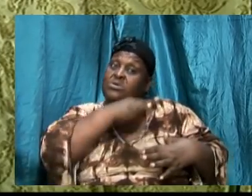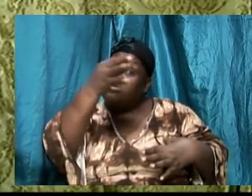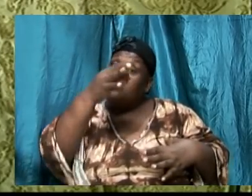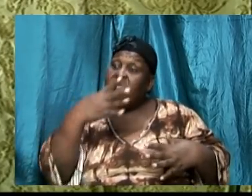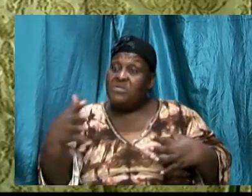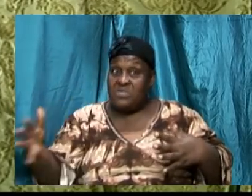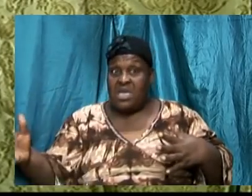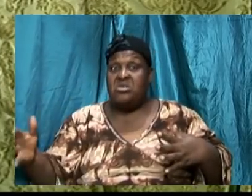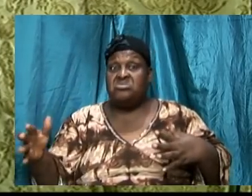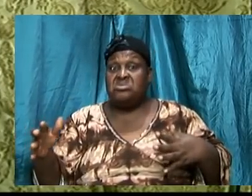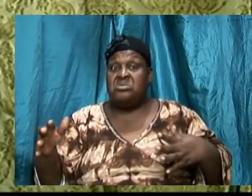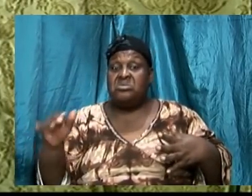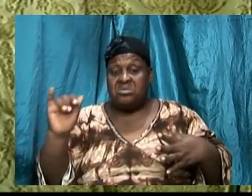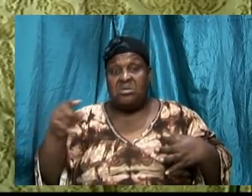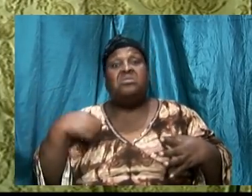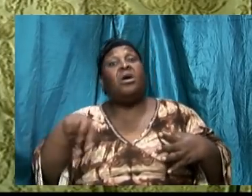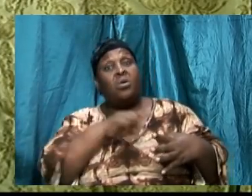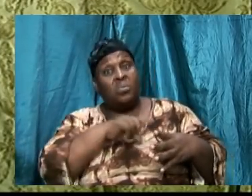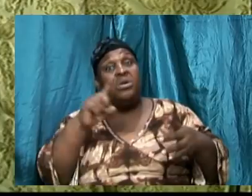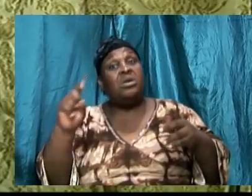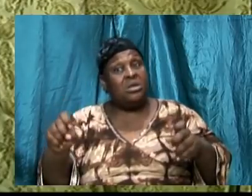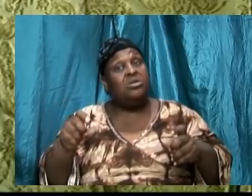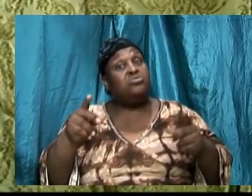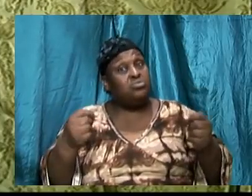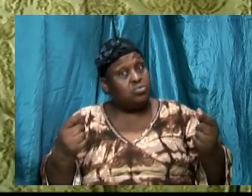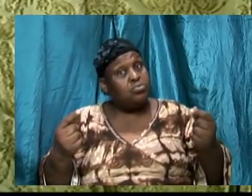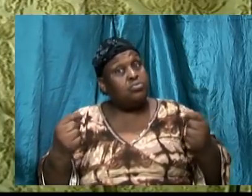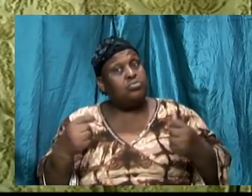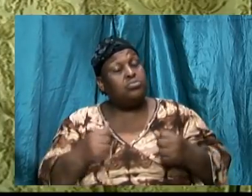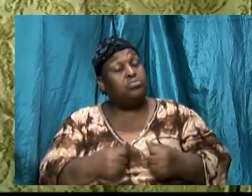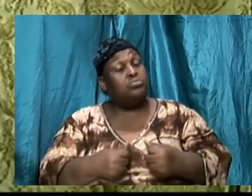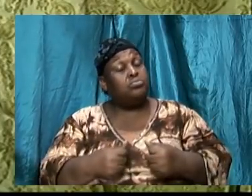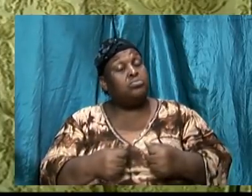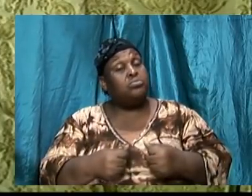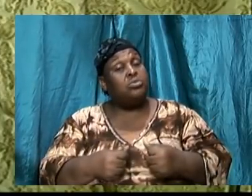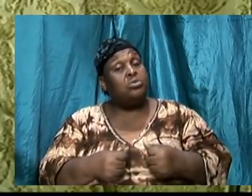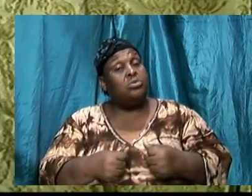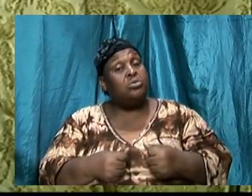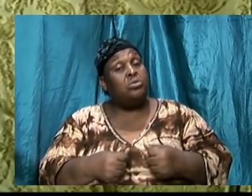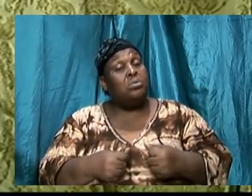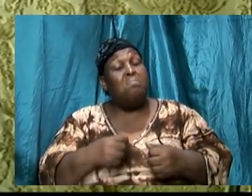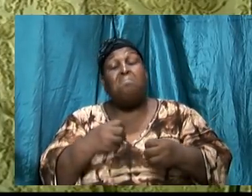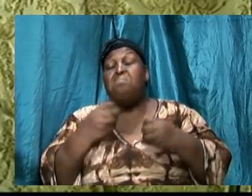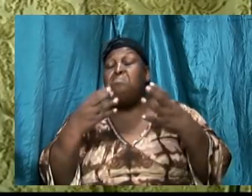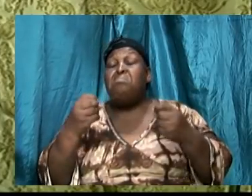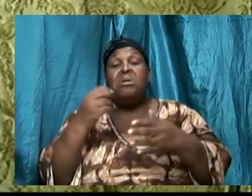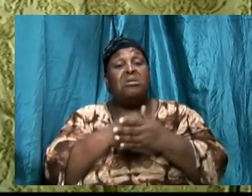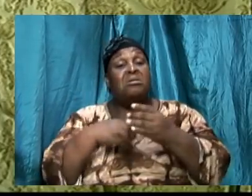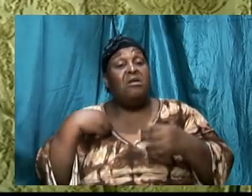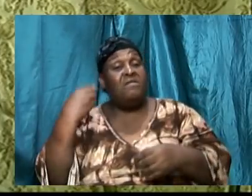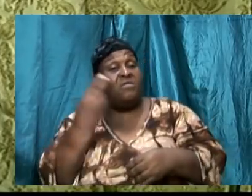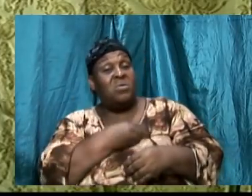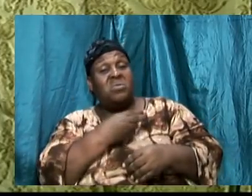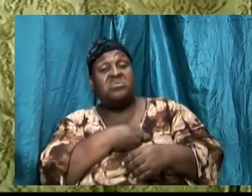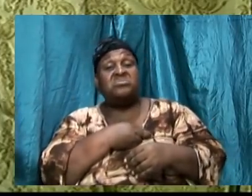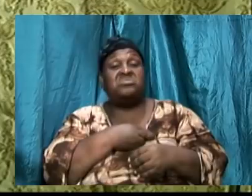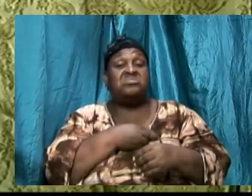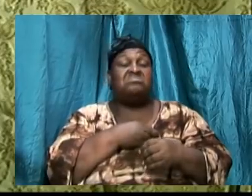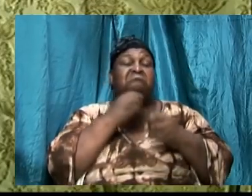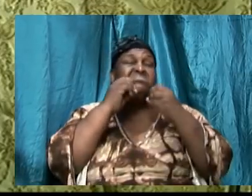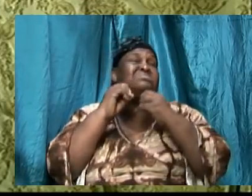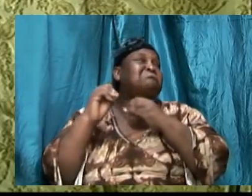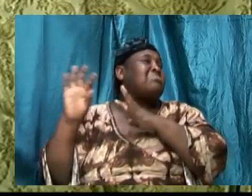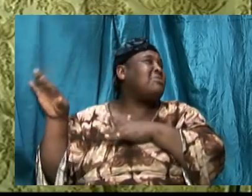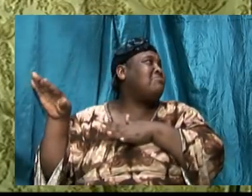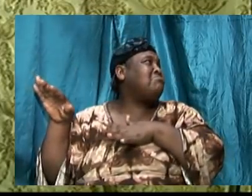focusing on the word and many of us to our detriment have neglected the word